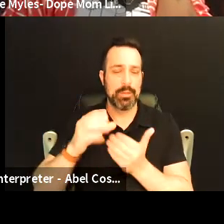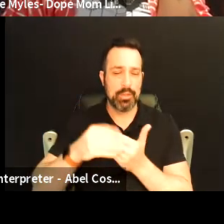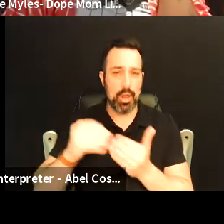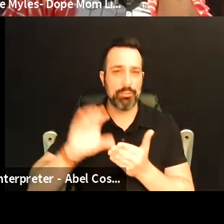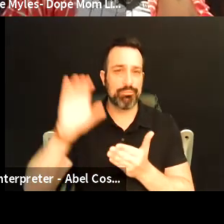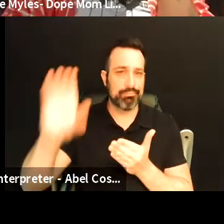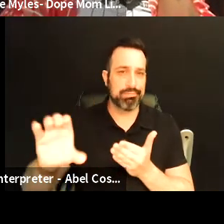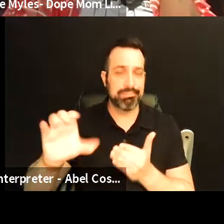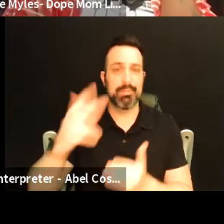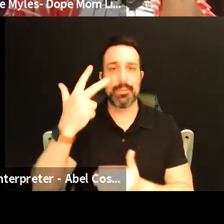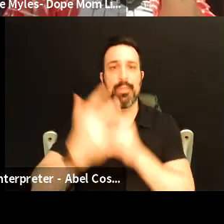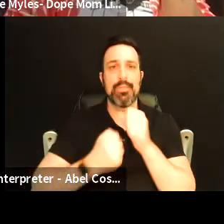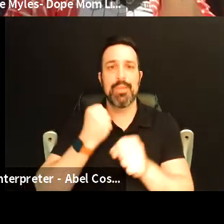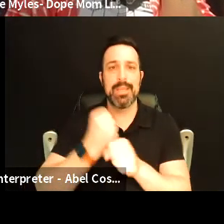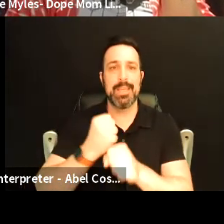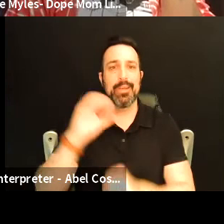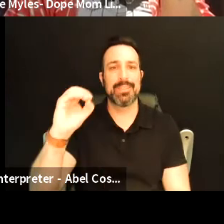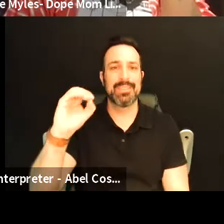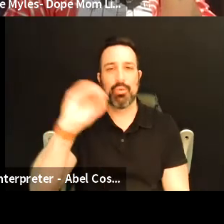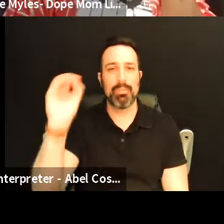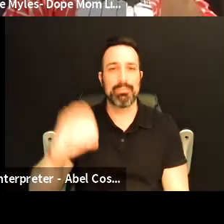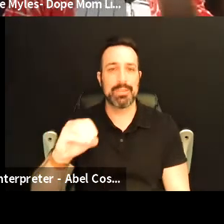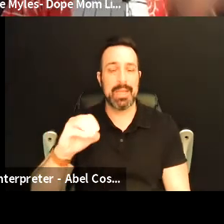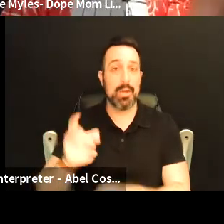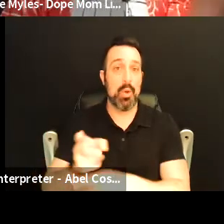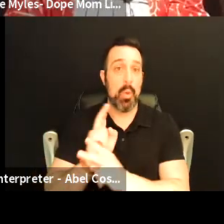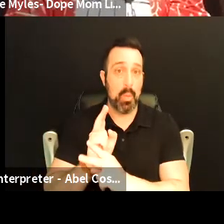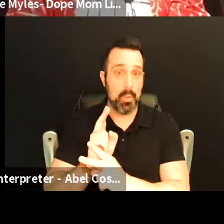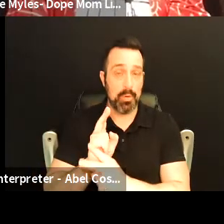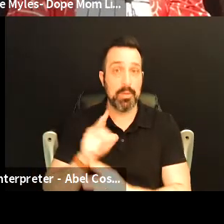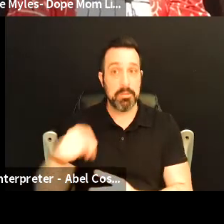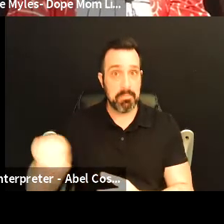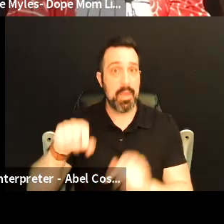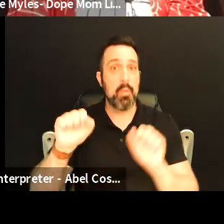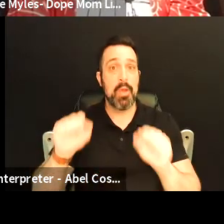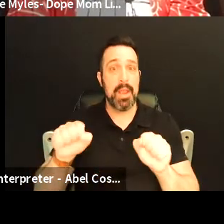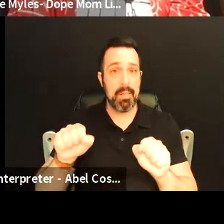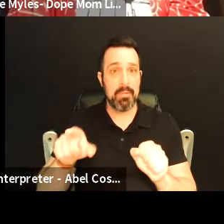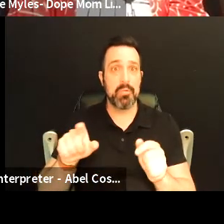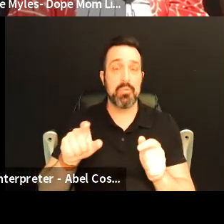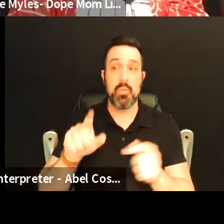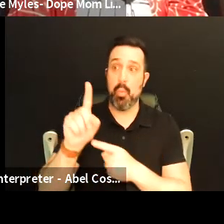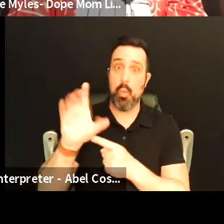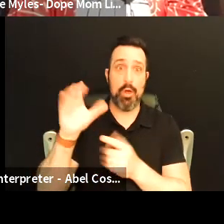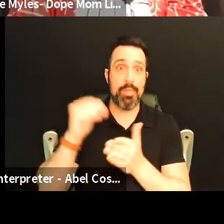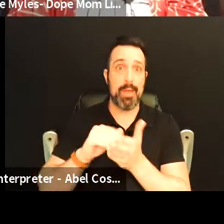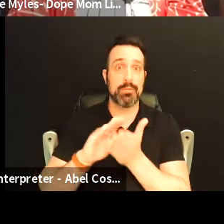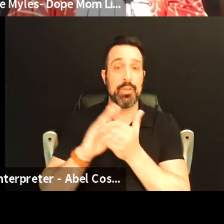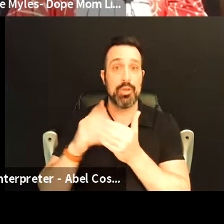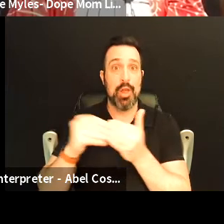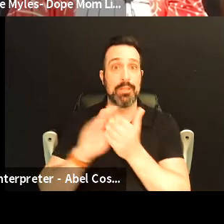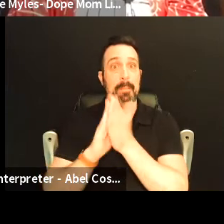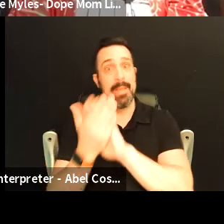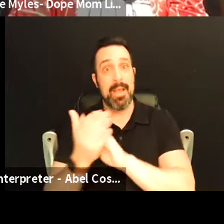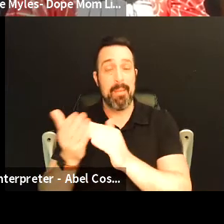-year zero percent loan and they were able to turn that hundred thousand dollars into 1